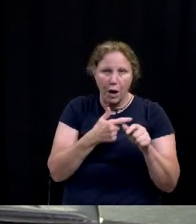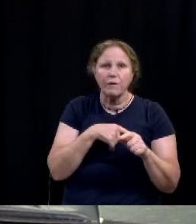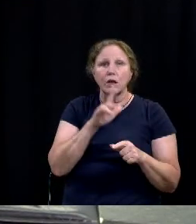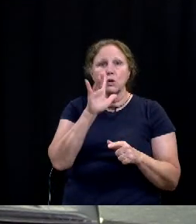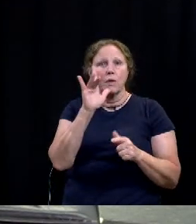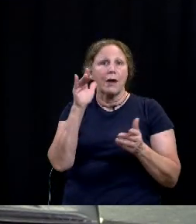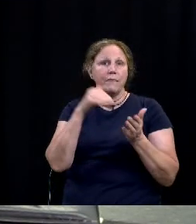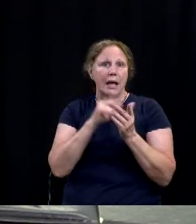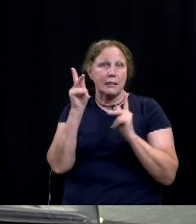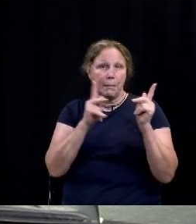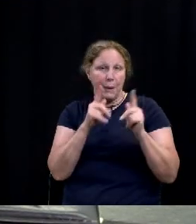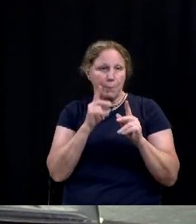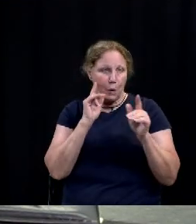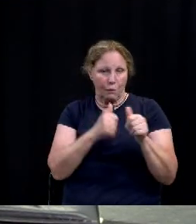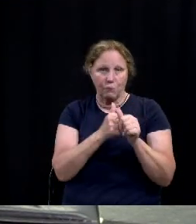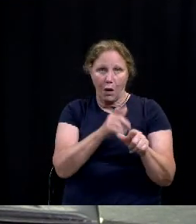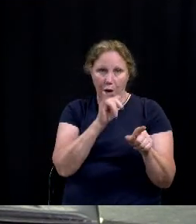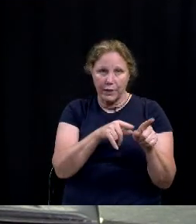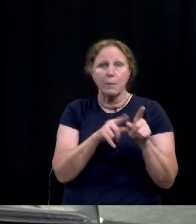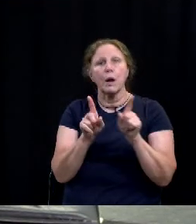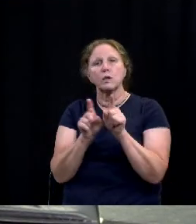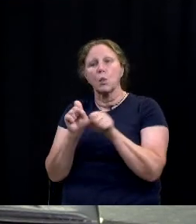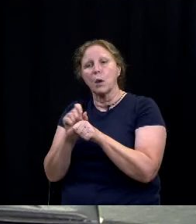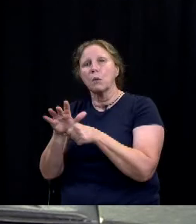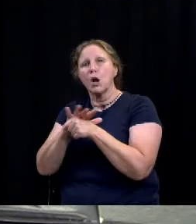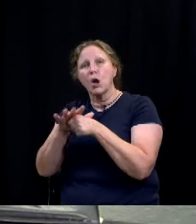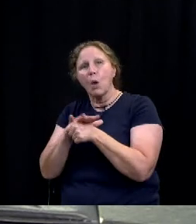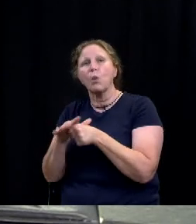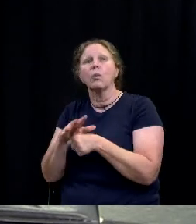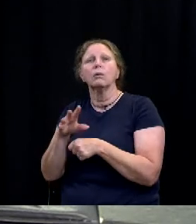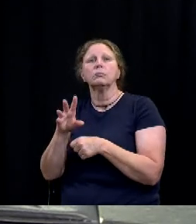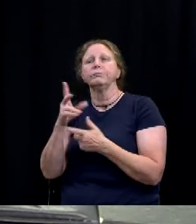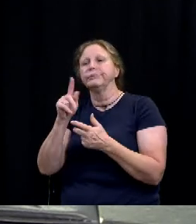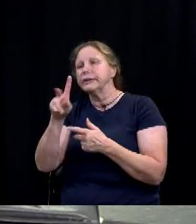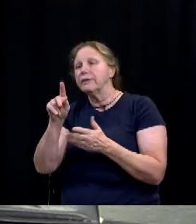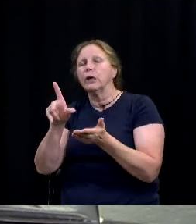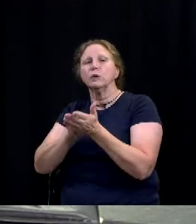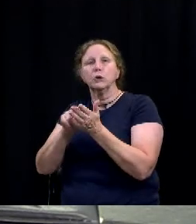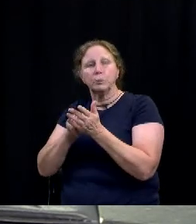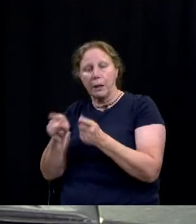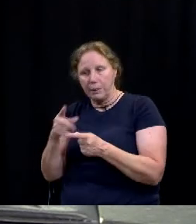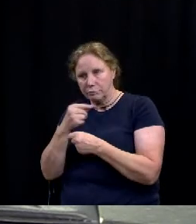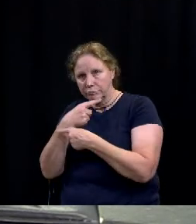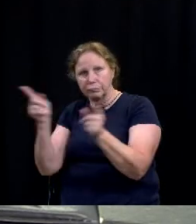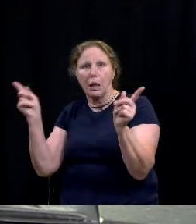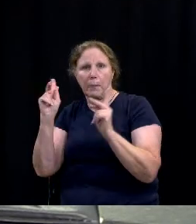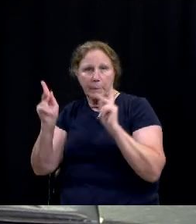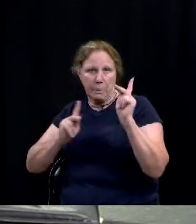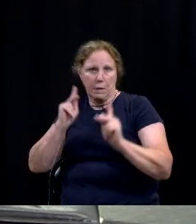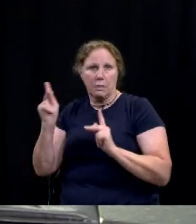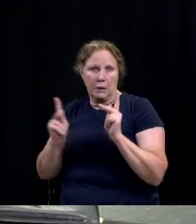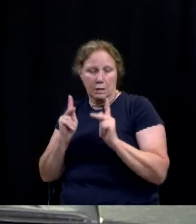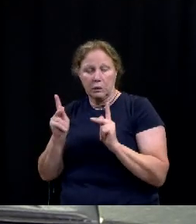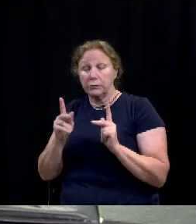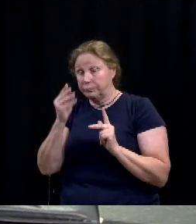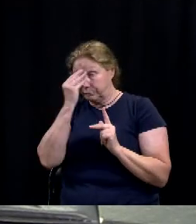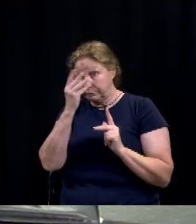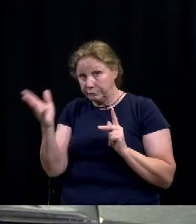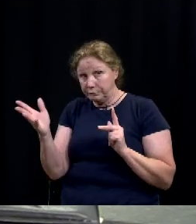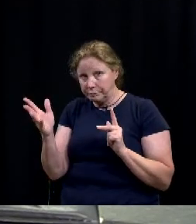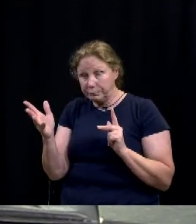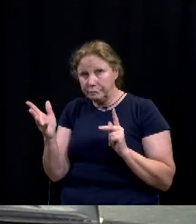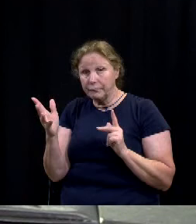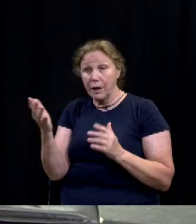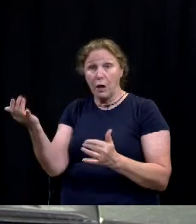000 followers but we're also working with our local media outlets uh to making sure that we do spread the word and i can tell you by the amount of